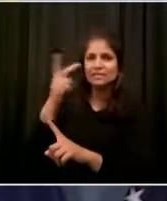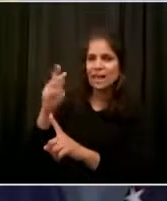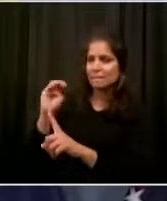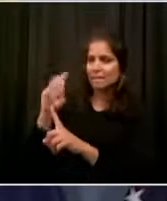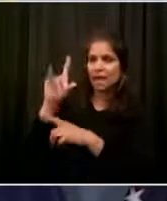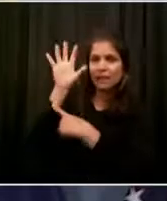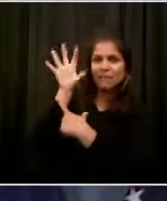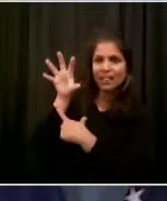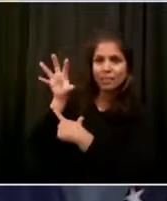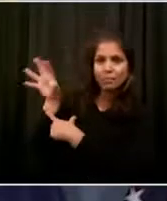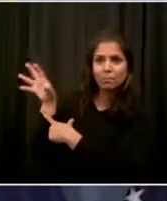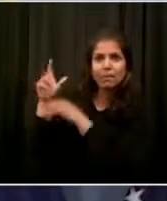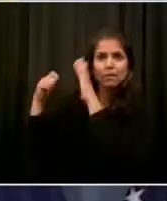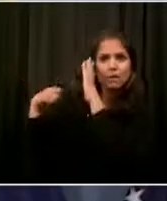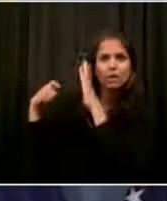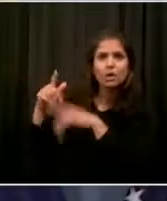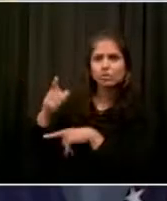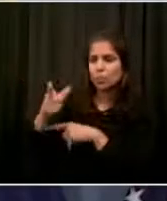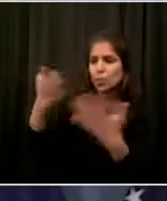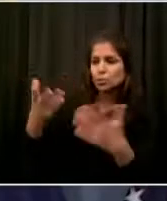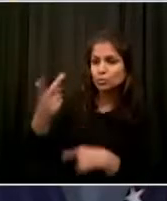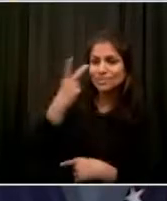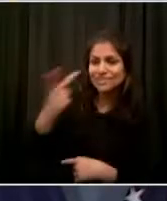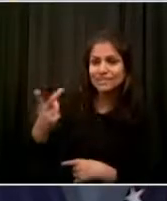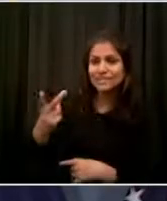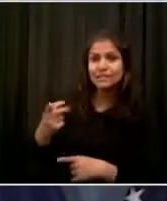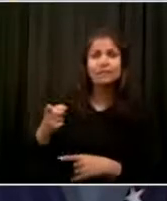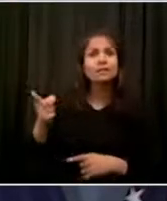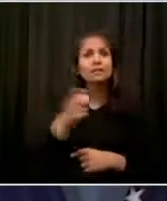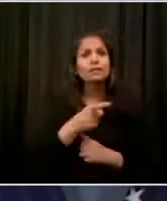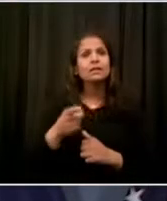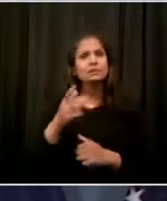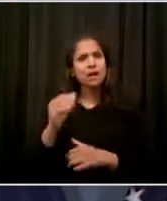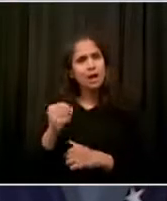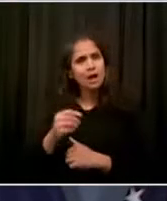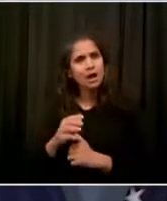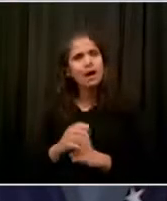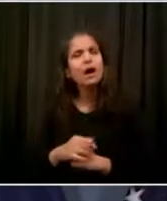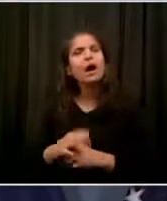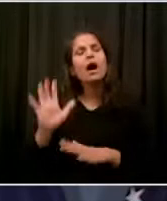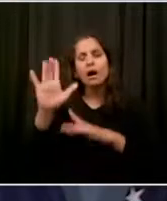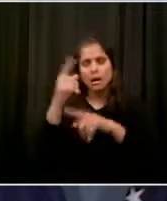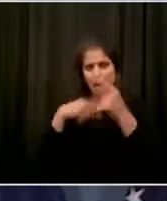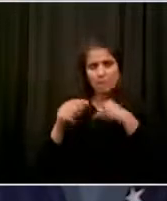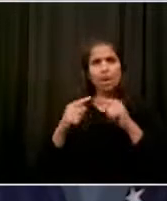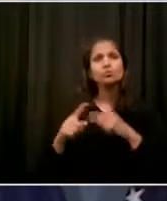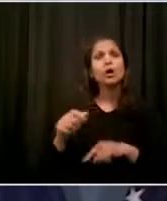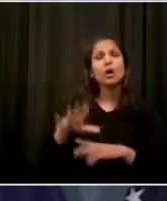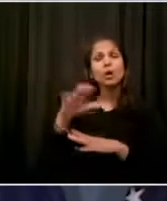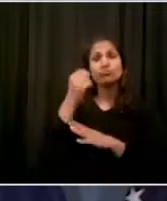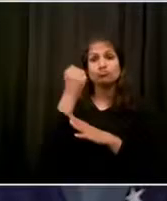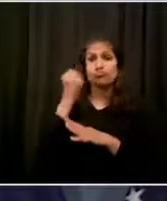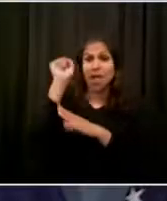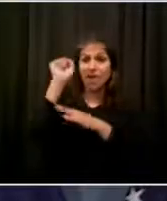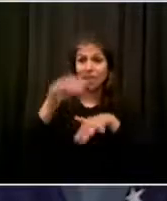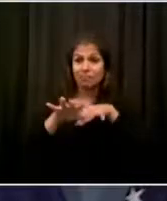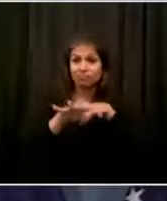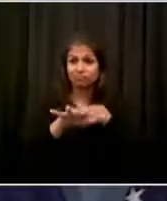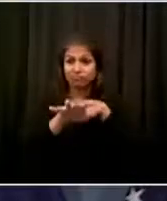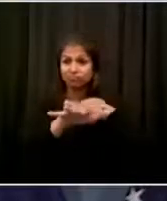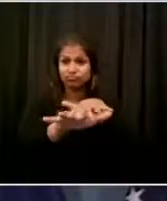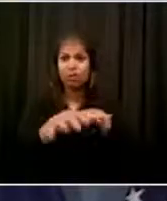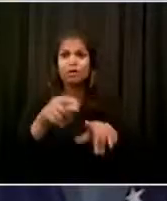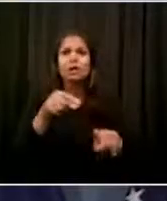a way we had not seen in this city in such a sustained pattern. We need to find out who did that violence. We need to find out